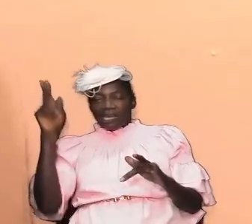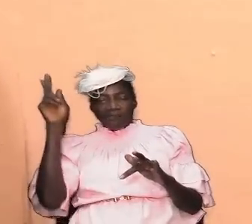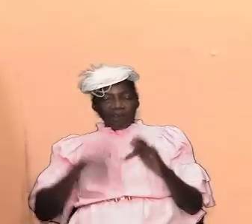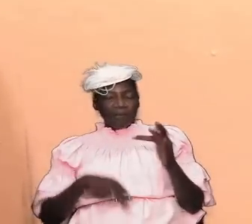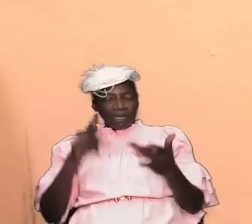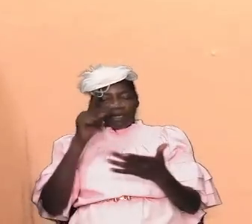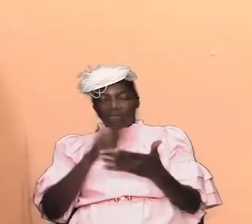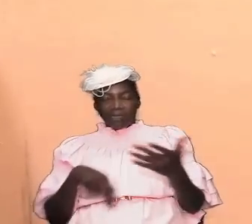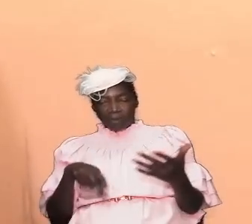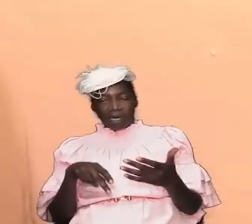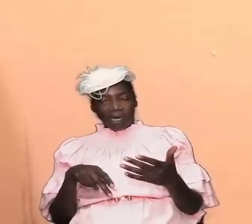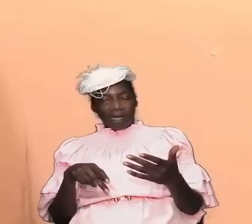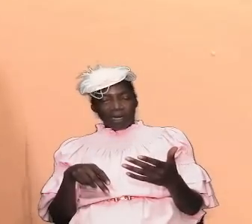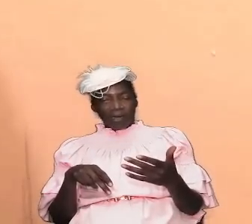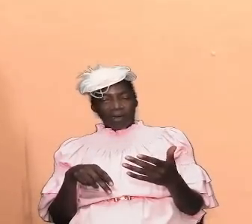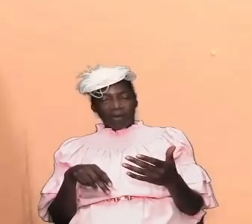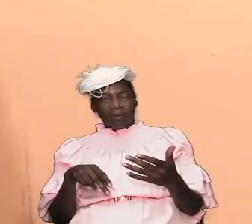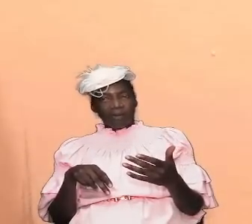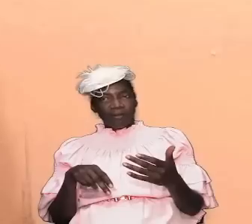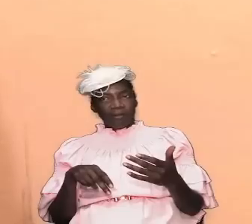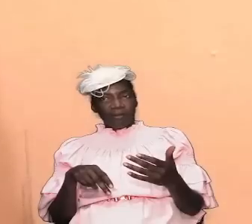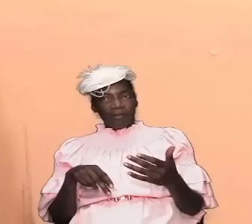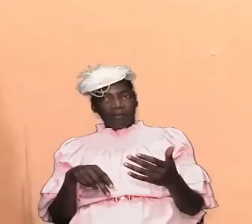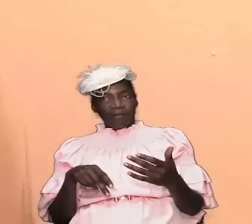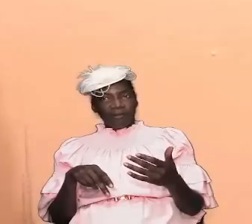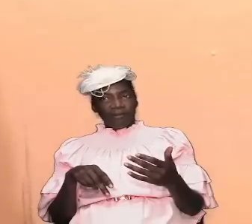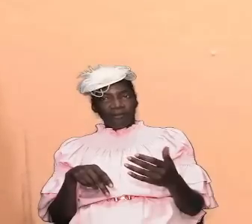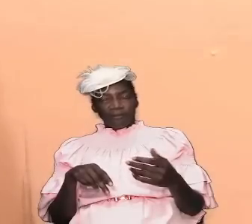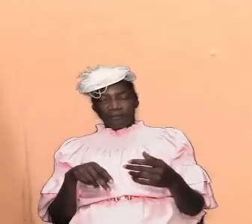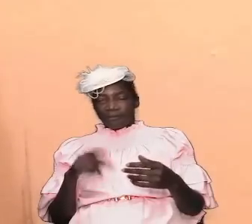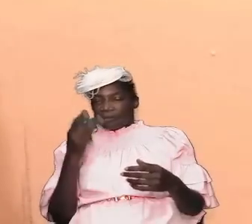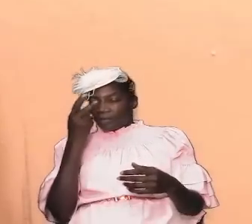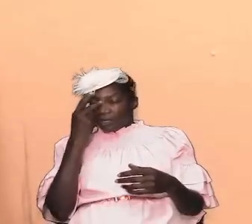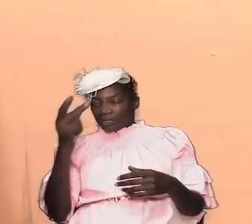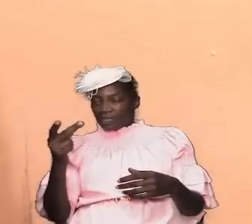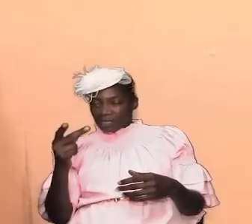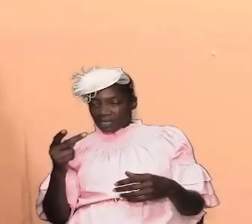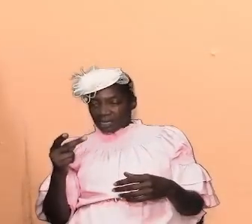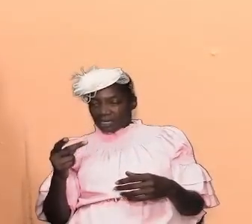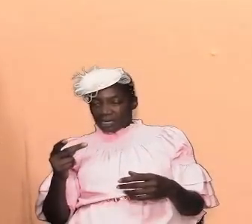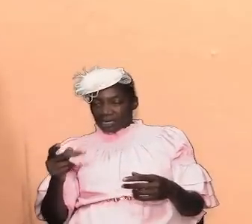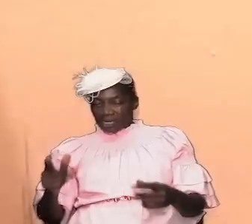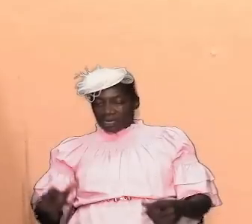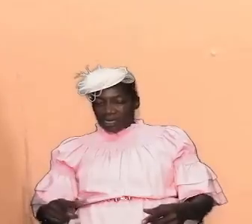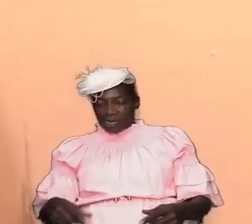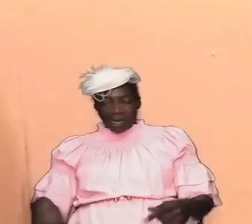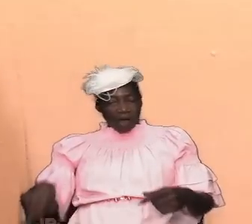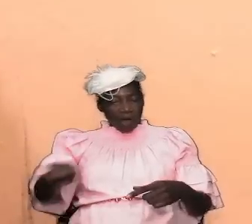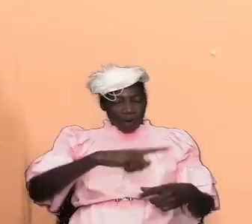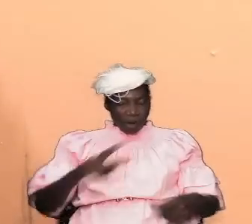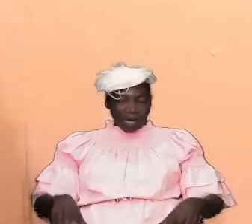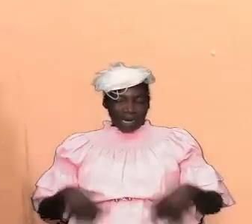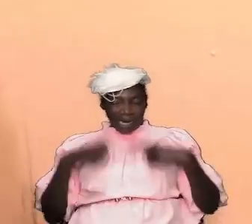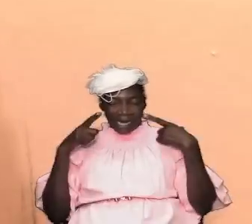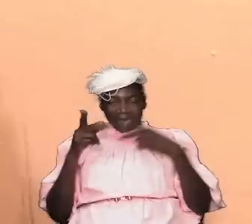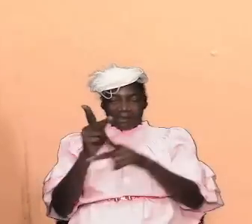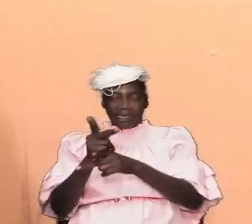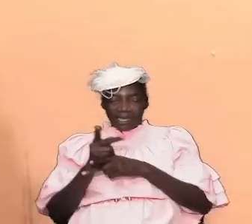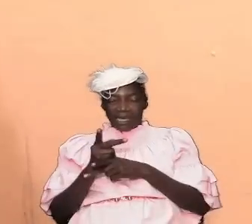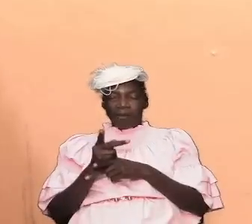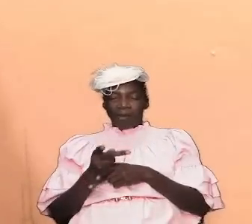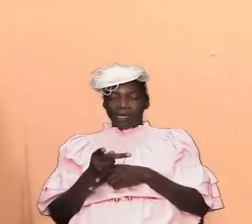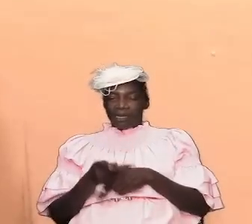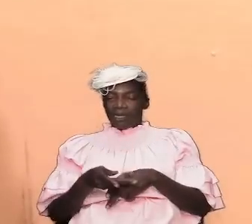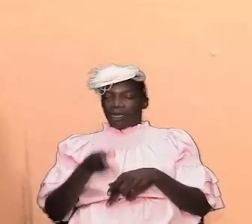mark we are going to see if our lives are in keeping with what god intended because he made it